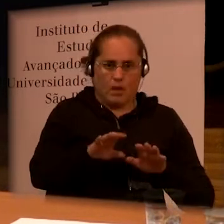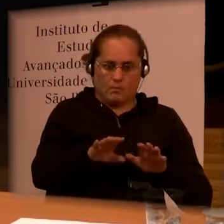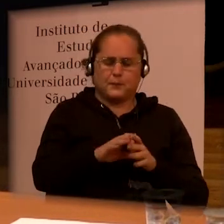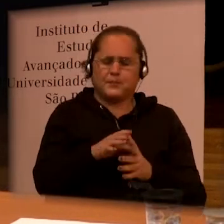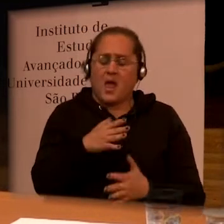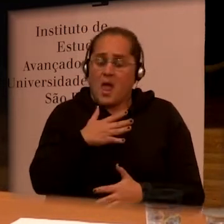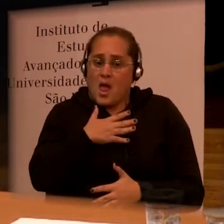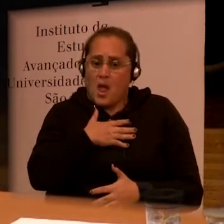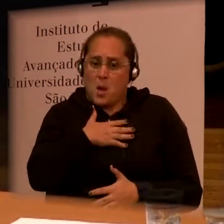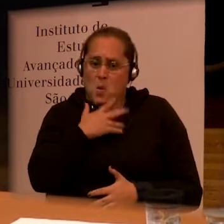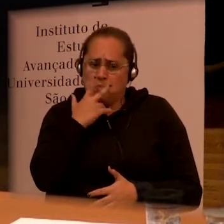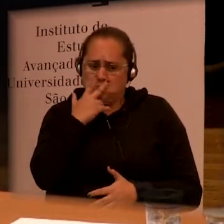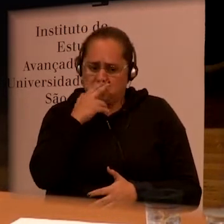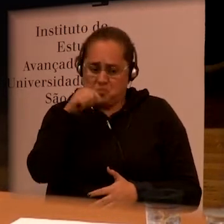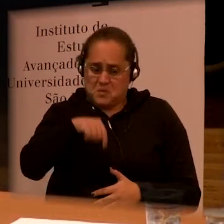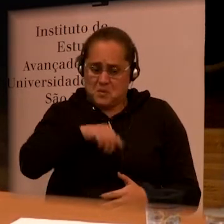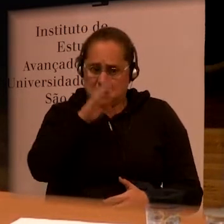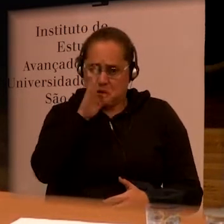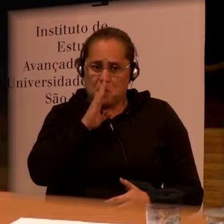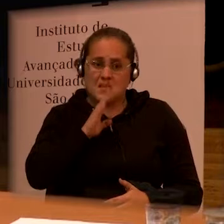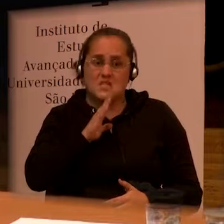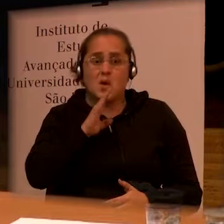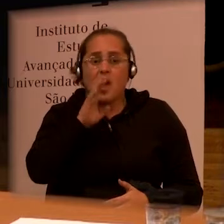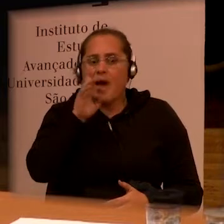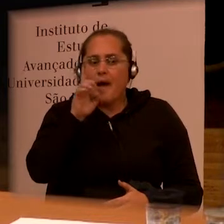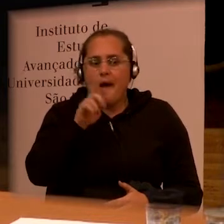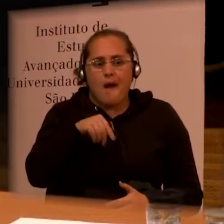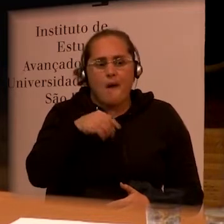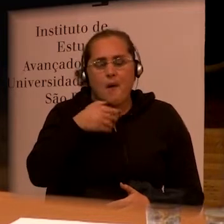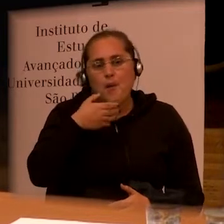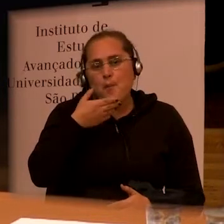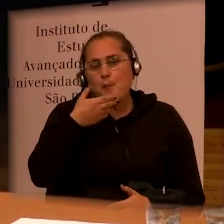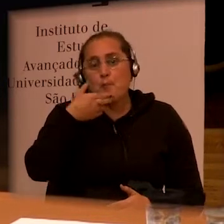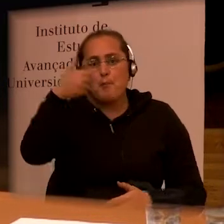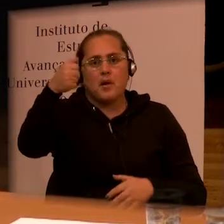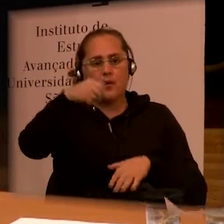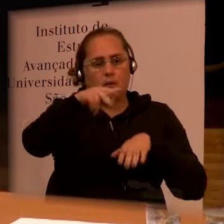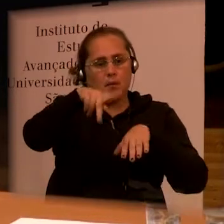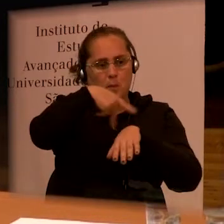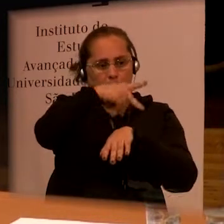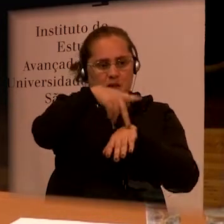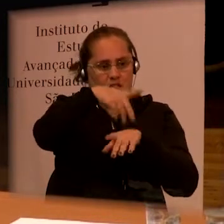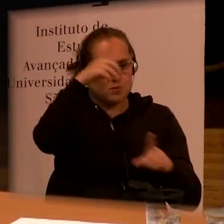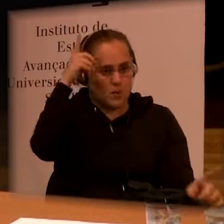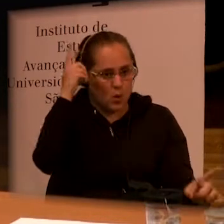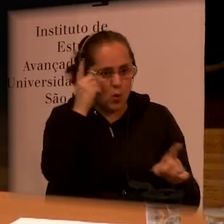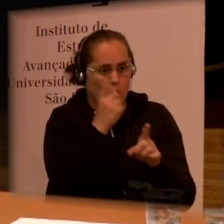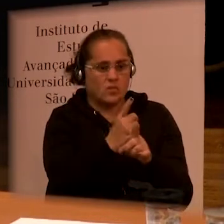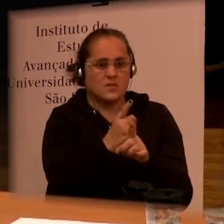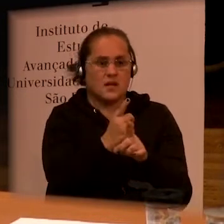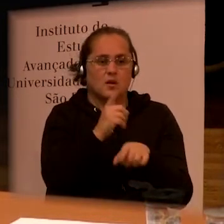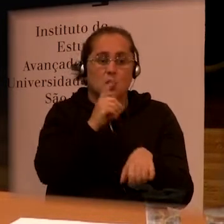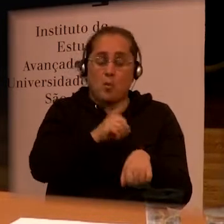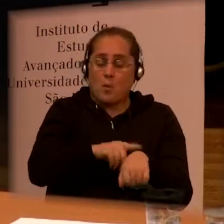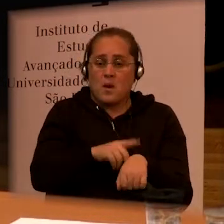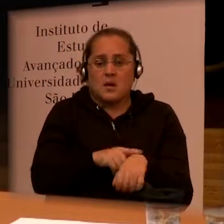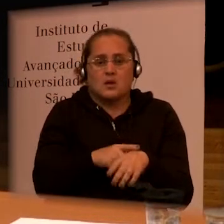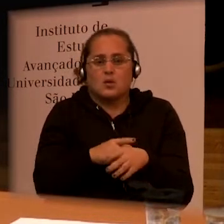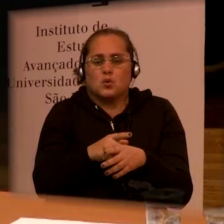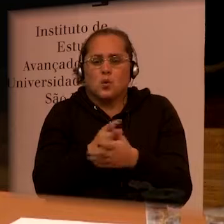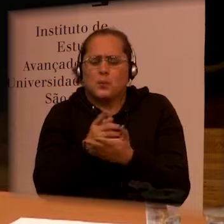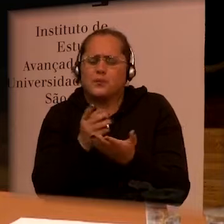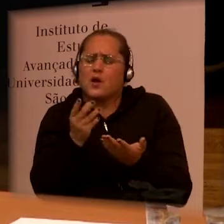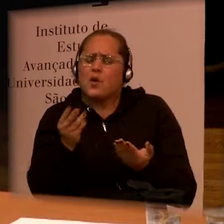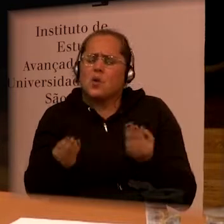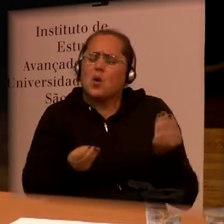the best place I've seen for how disability is dealt with and it's not that I secretly say in India that India